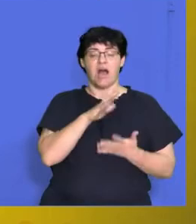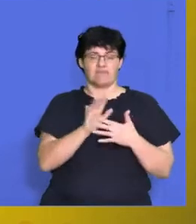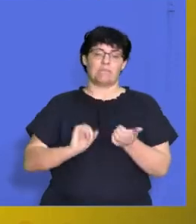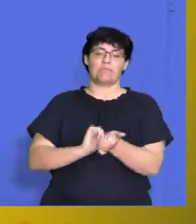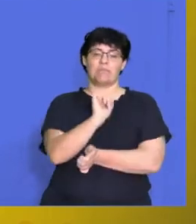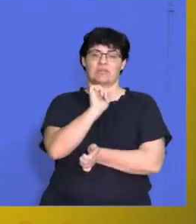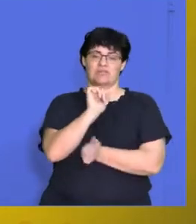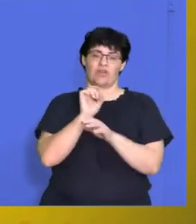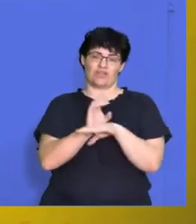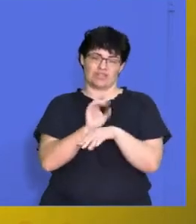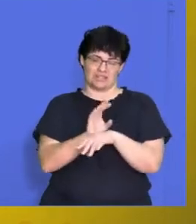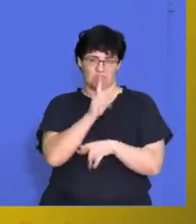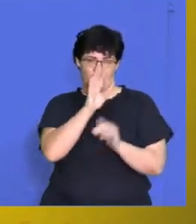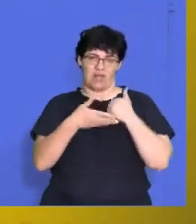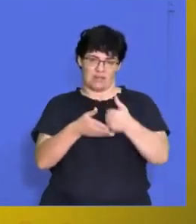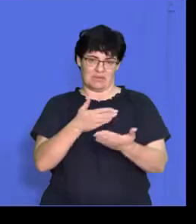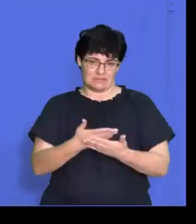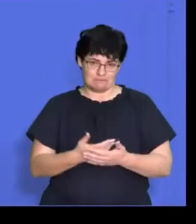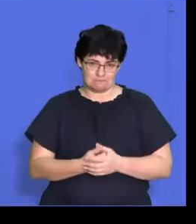consultant which will help you.